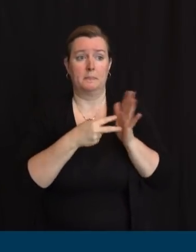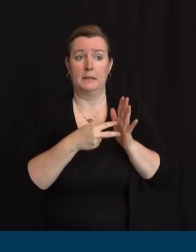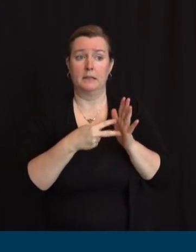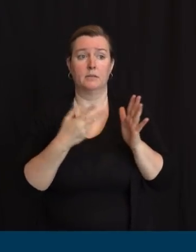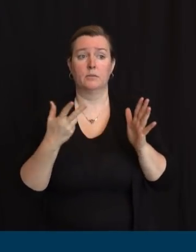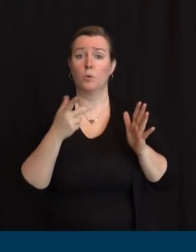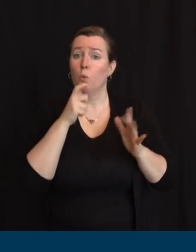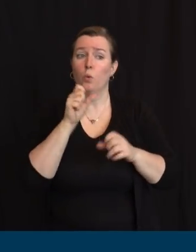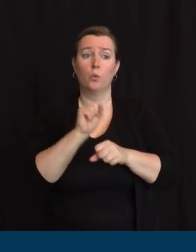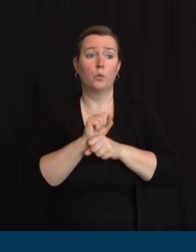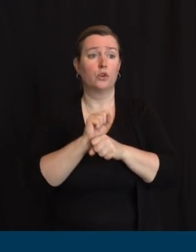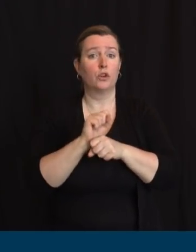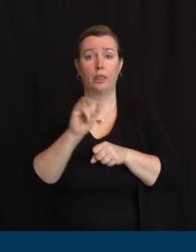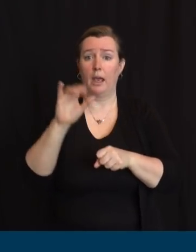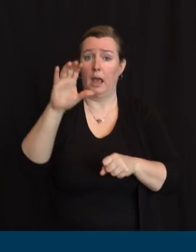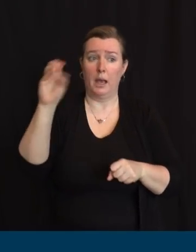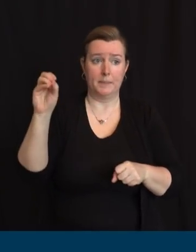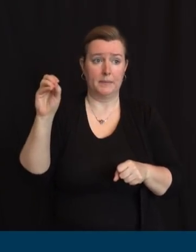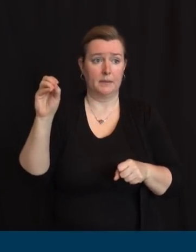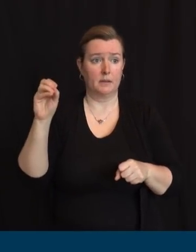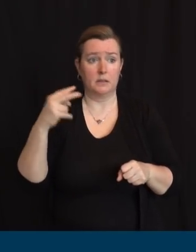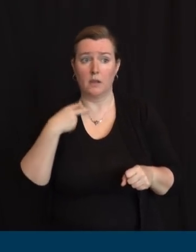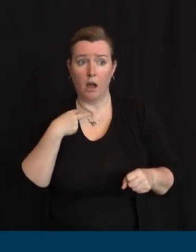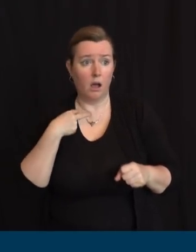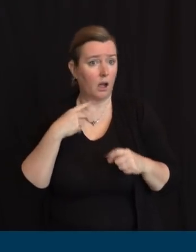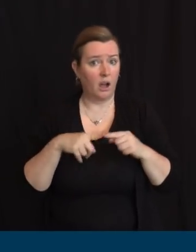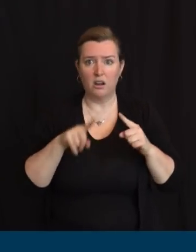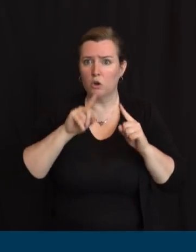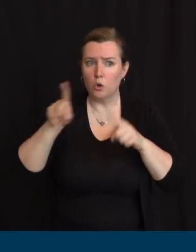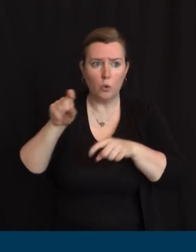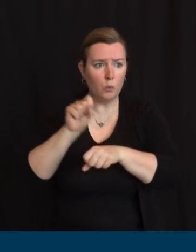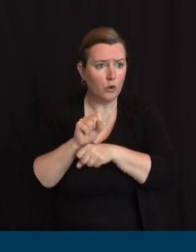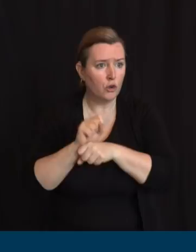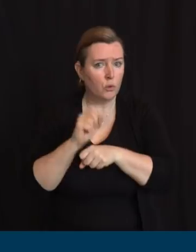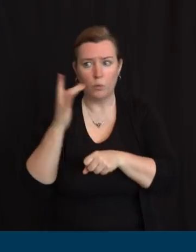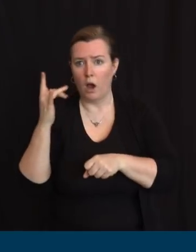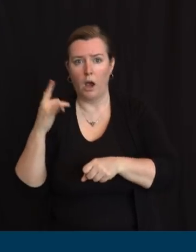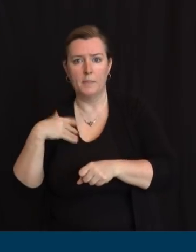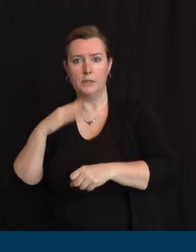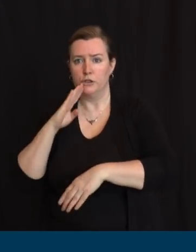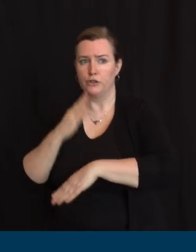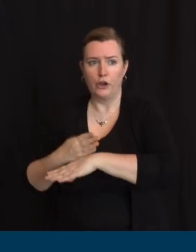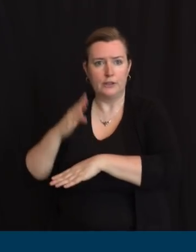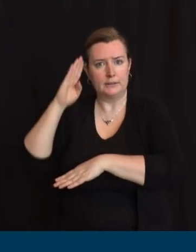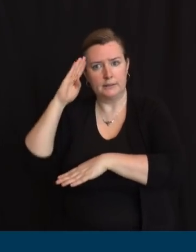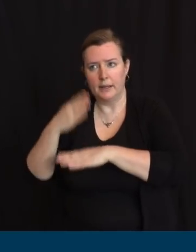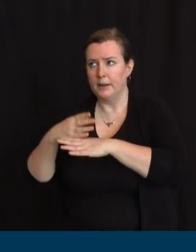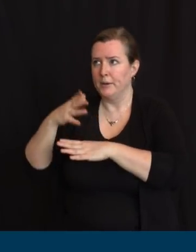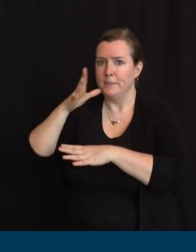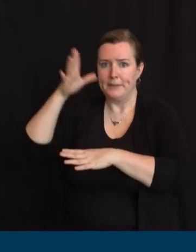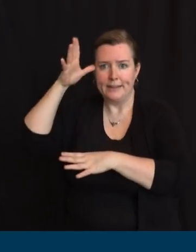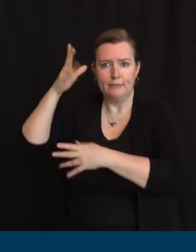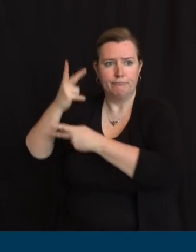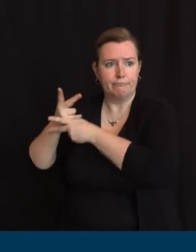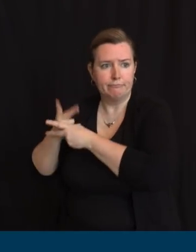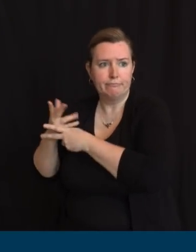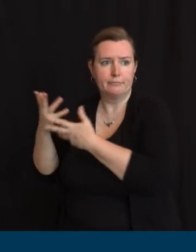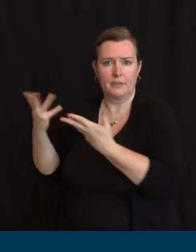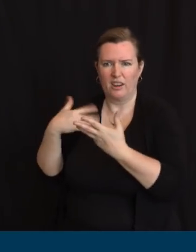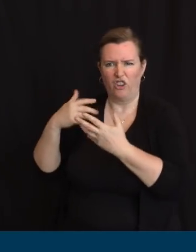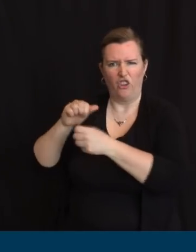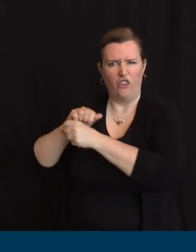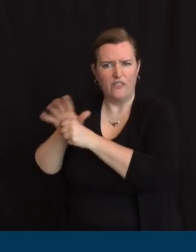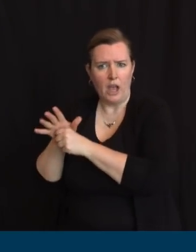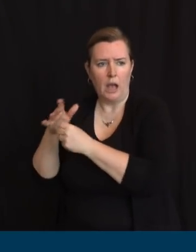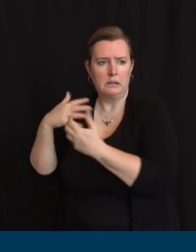COVID-19, up to 12 weeks of family leave in a 24-month period without losing their jobs. I thank the Senate